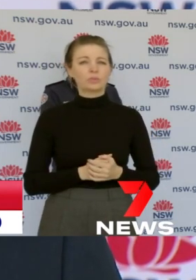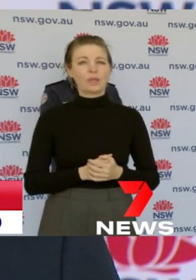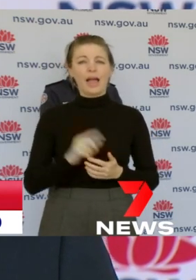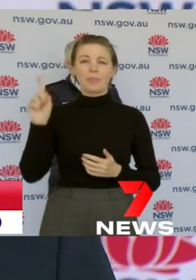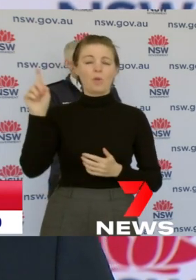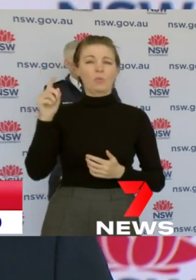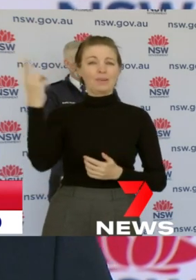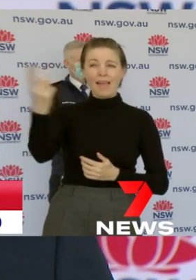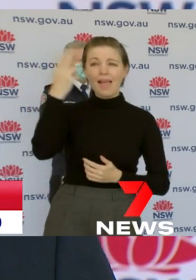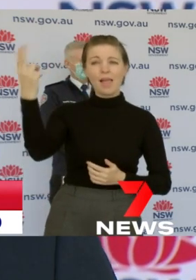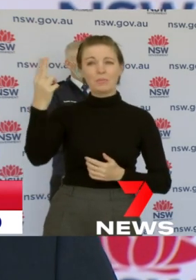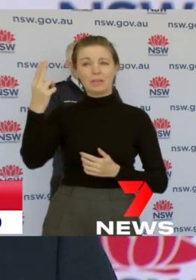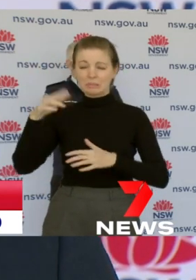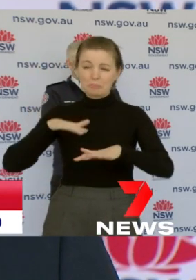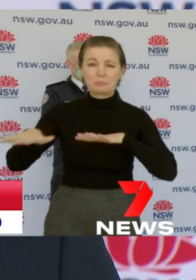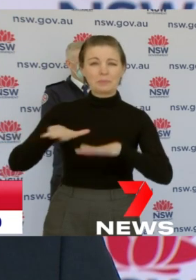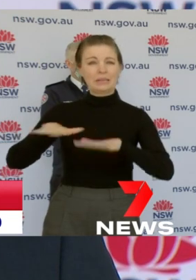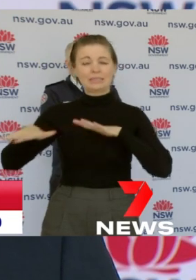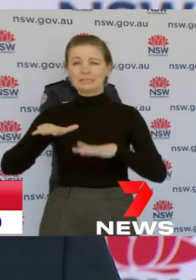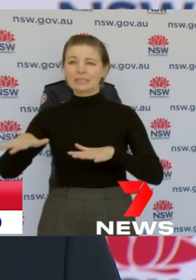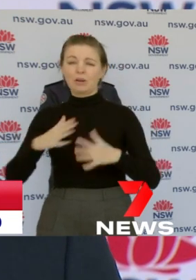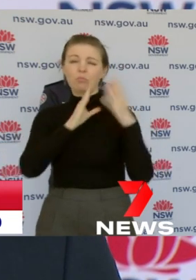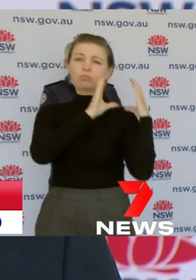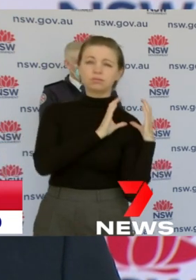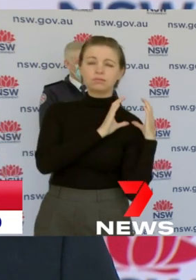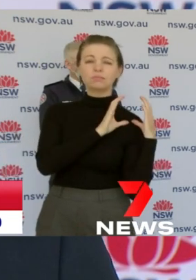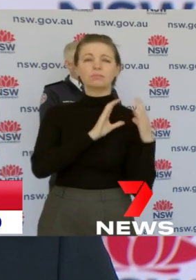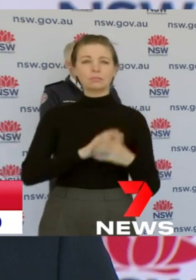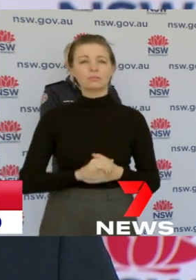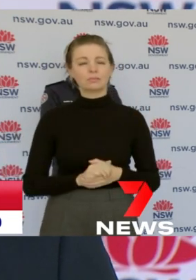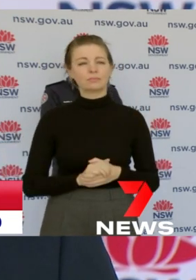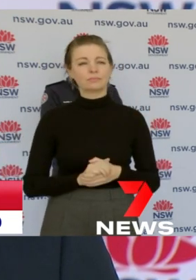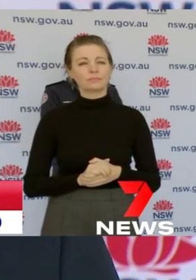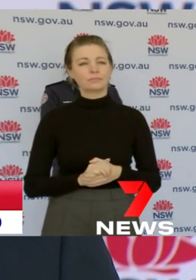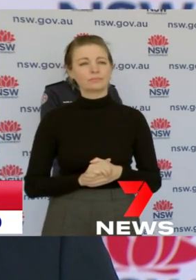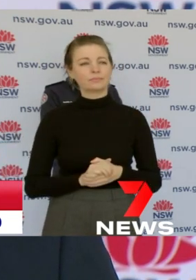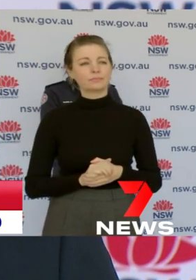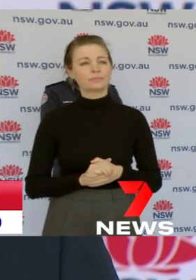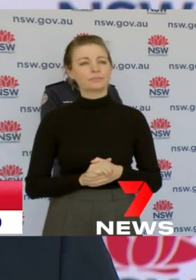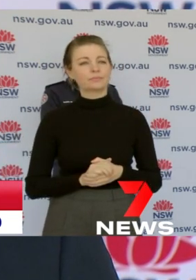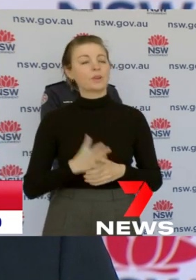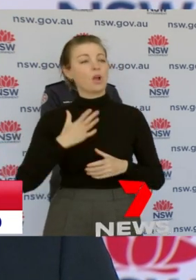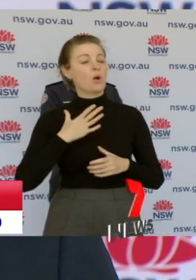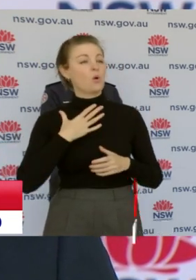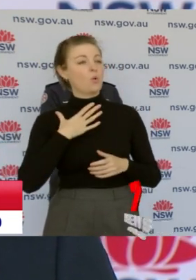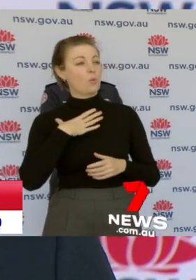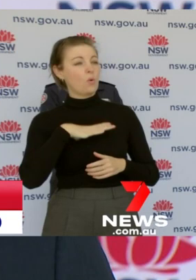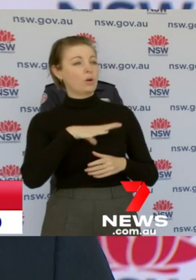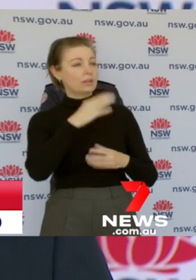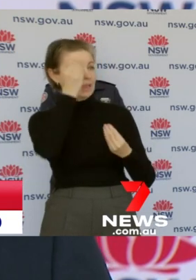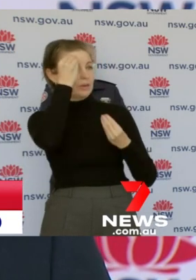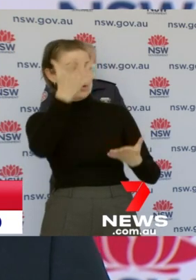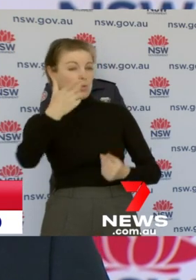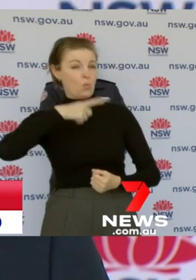Finally, I just want to explain particularly to the media but also to the broader community. The reason why we are outside